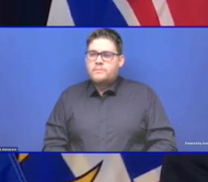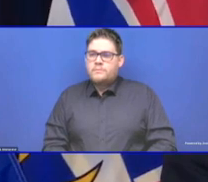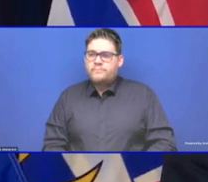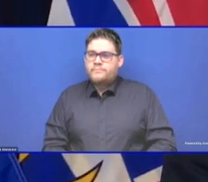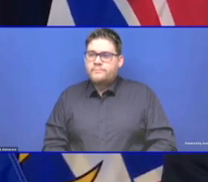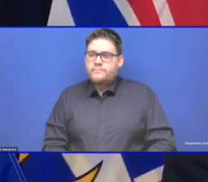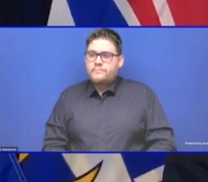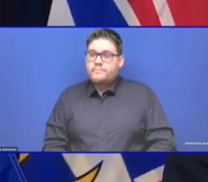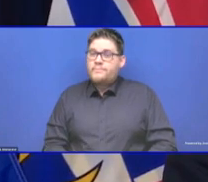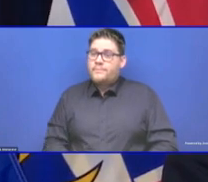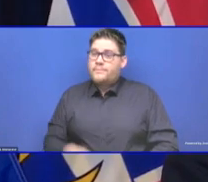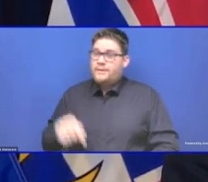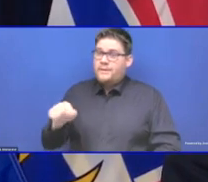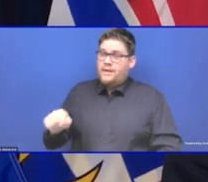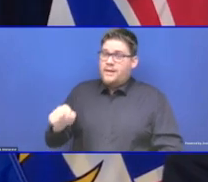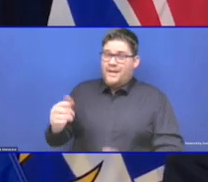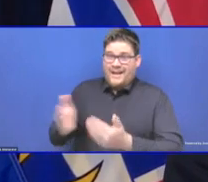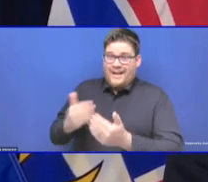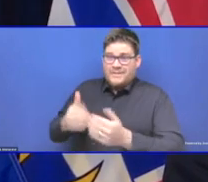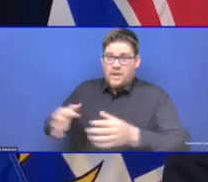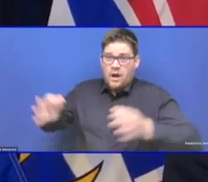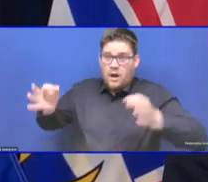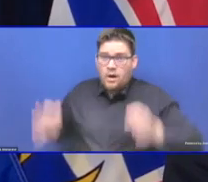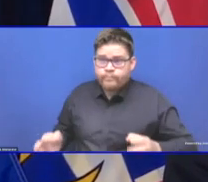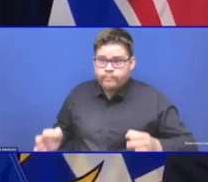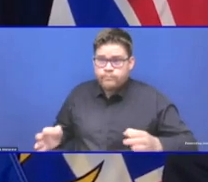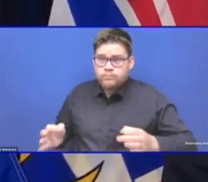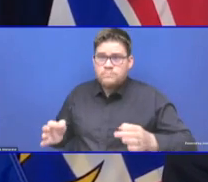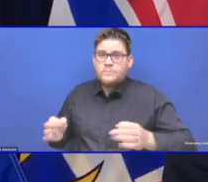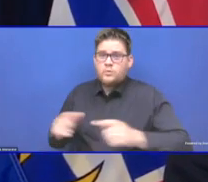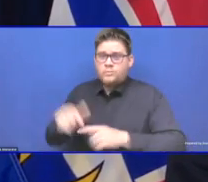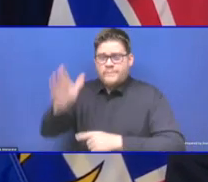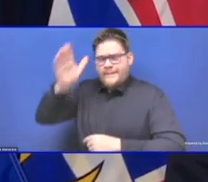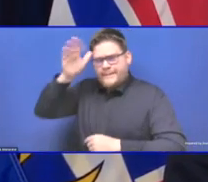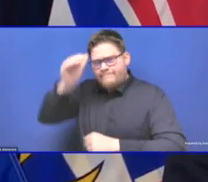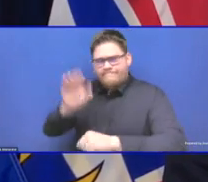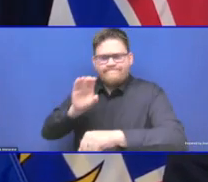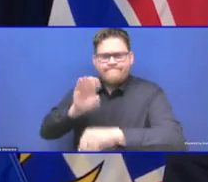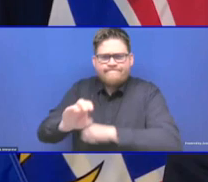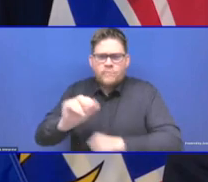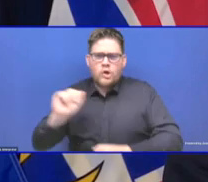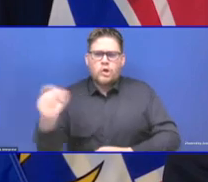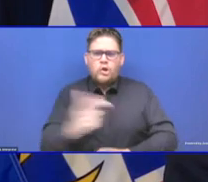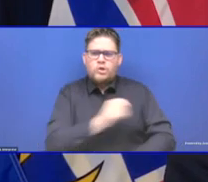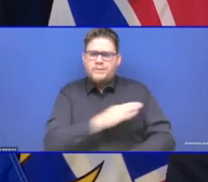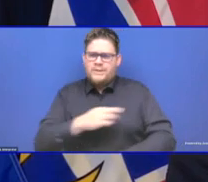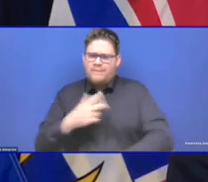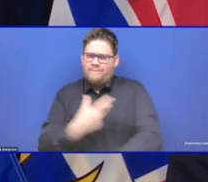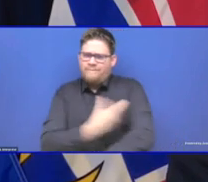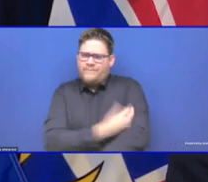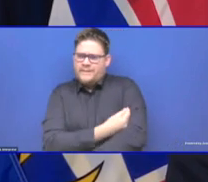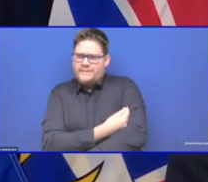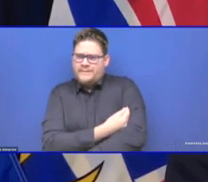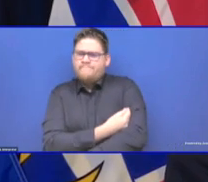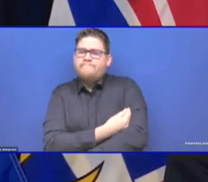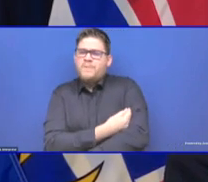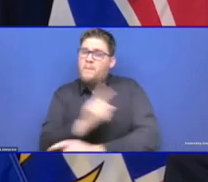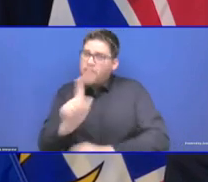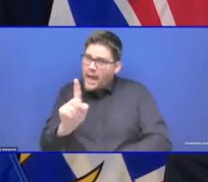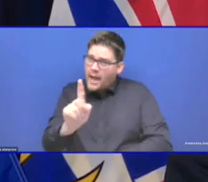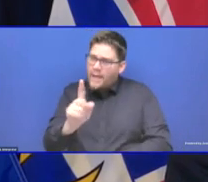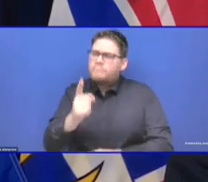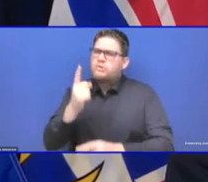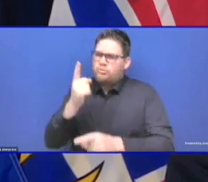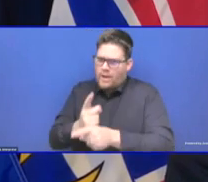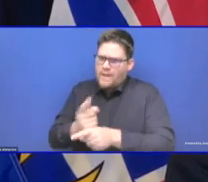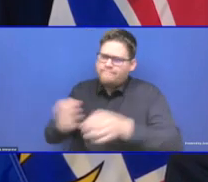orders came forward and implemented, we've seen a significant uptick in vaccination and people are safer. It means that